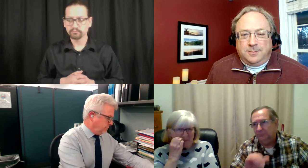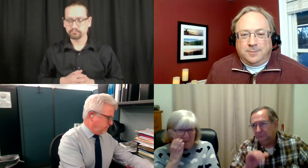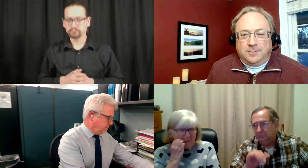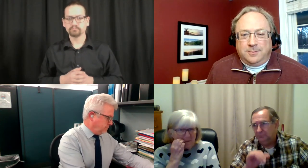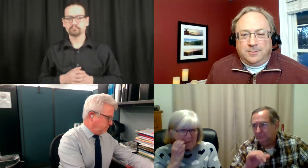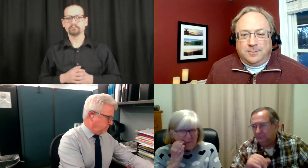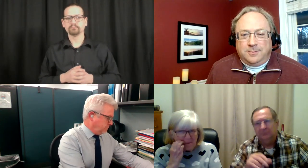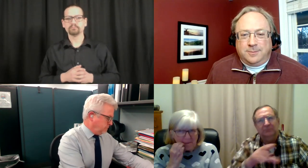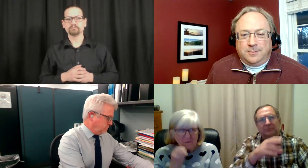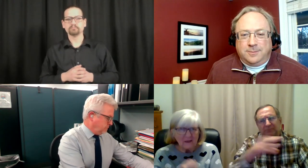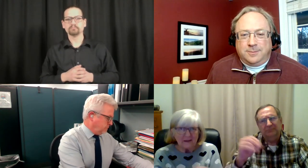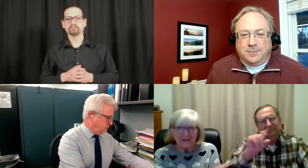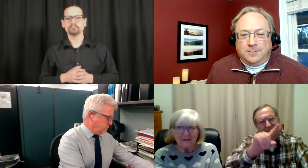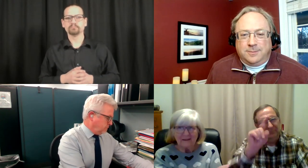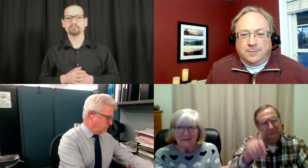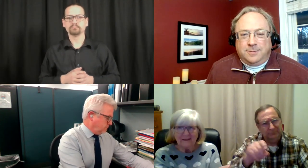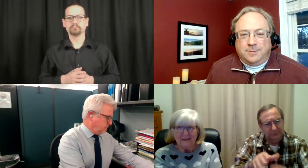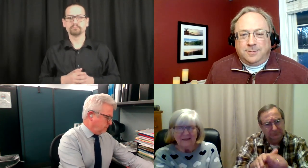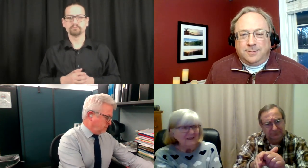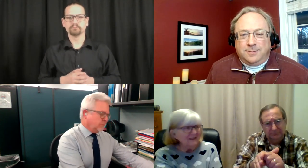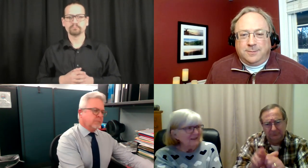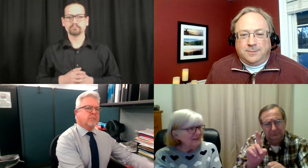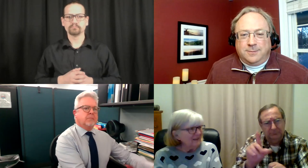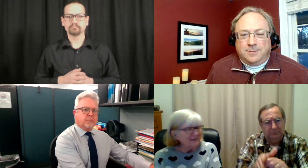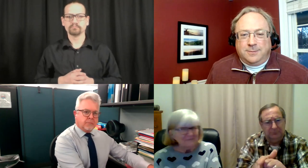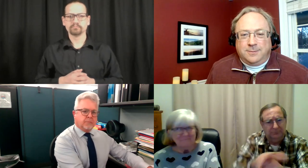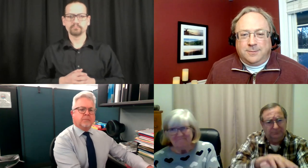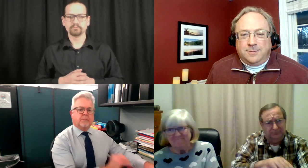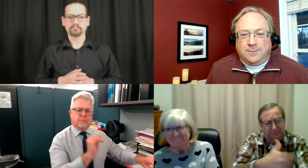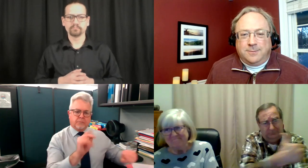And we're going to switch interpreters. So Simon is going to take over. Thank you.